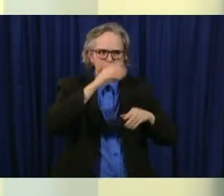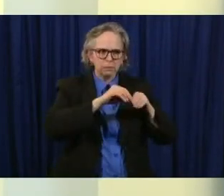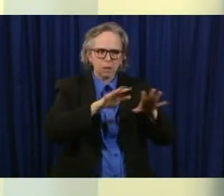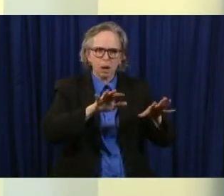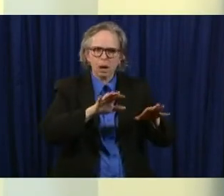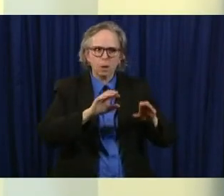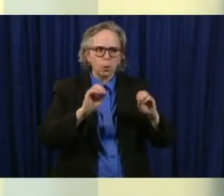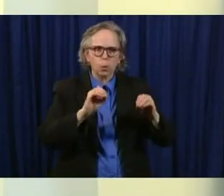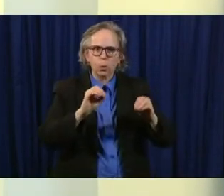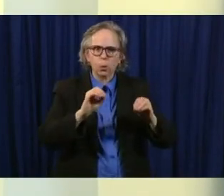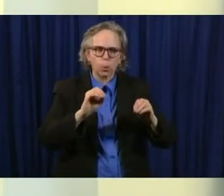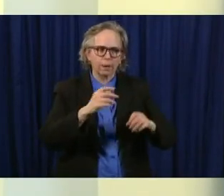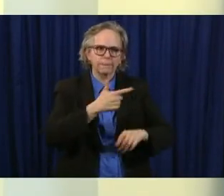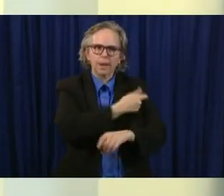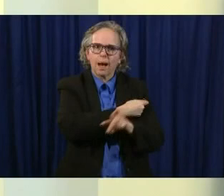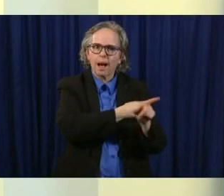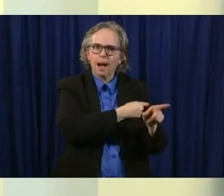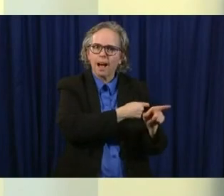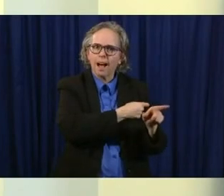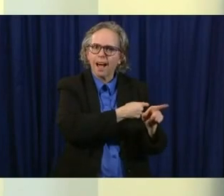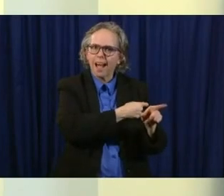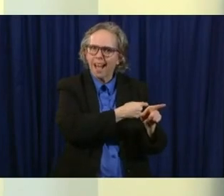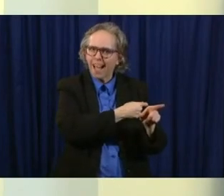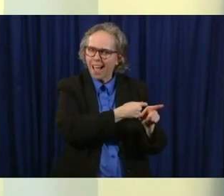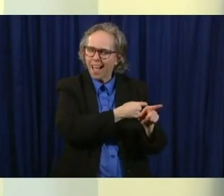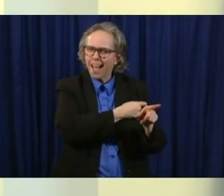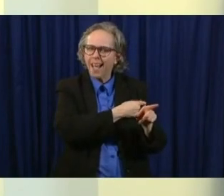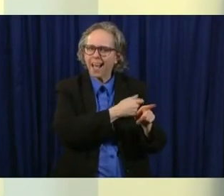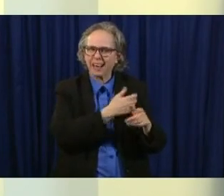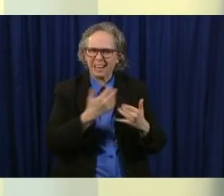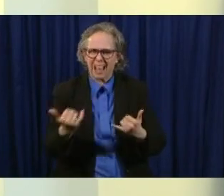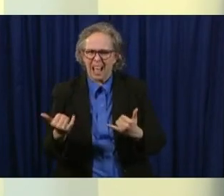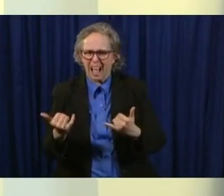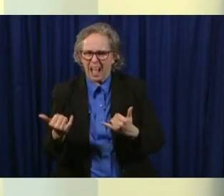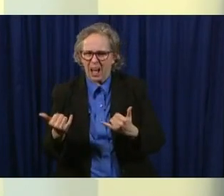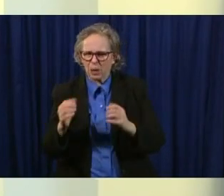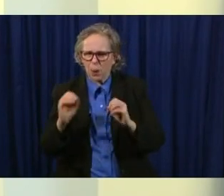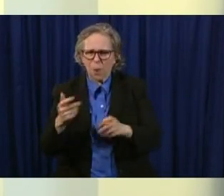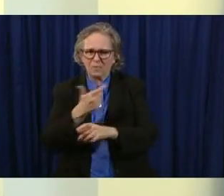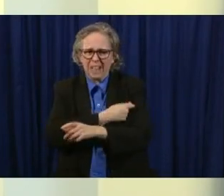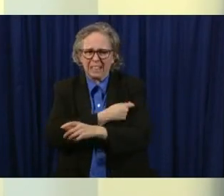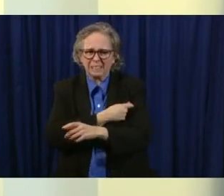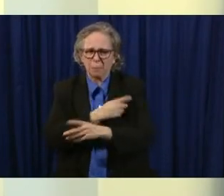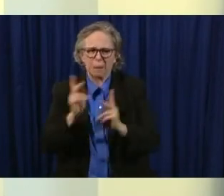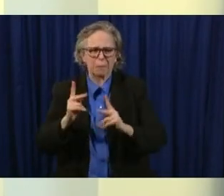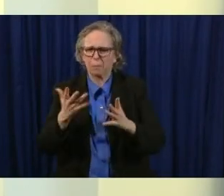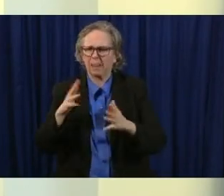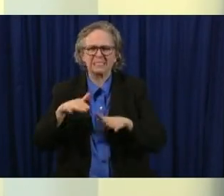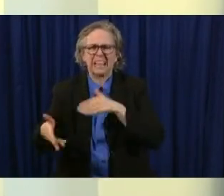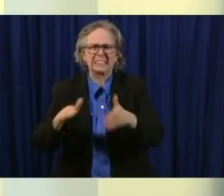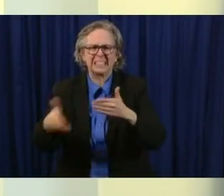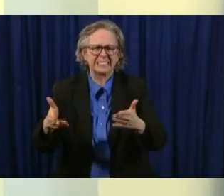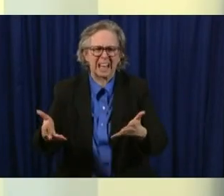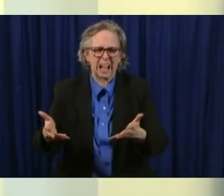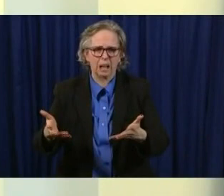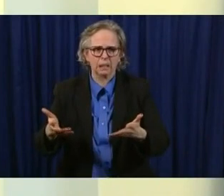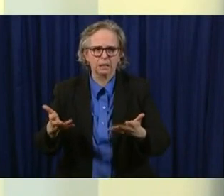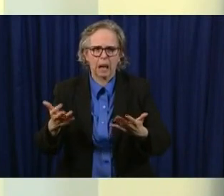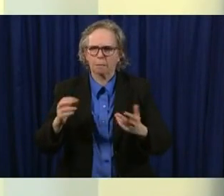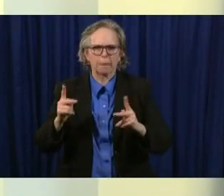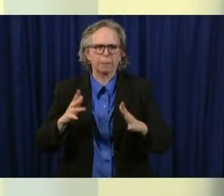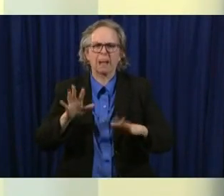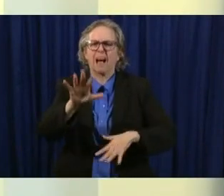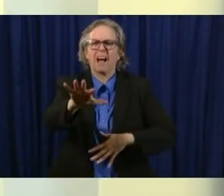many americans we have lost um i know there are many many people wishing they would have had access their family